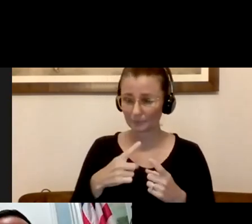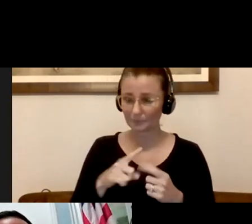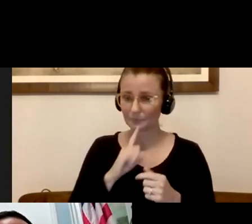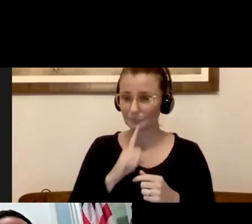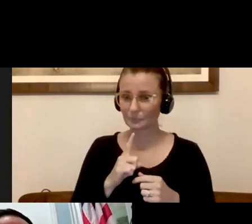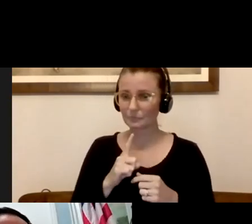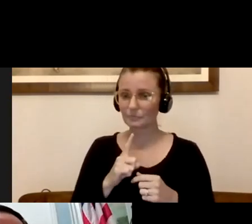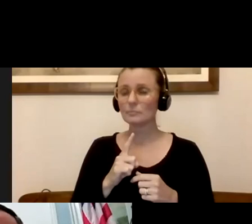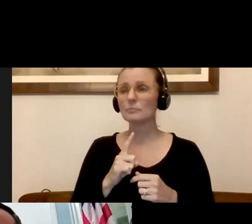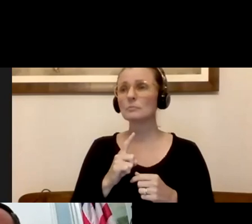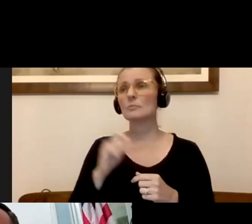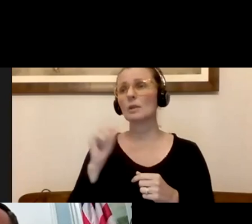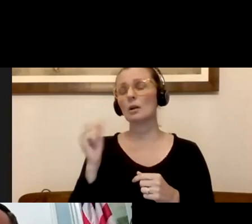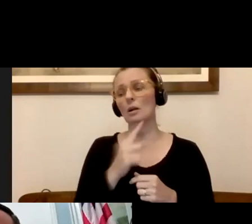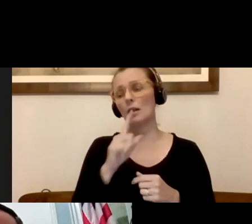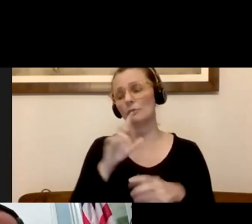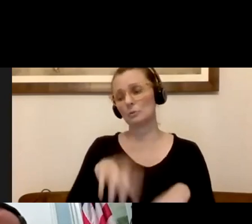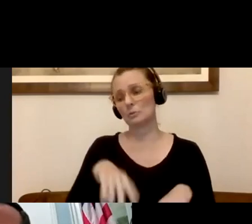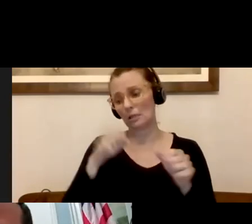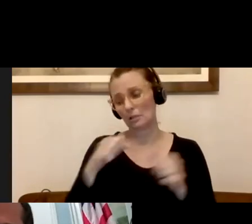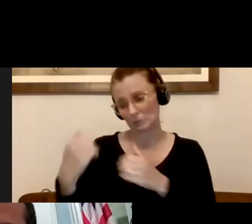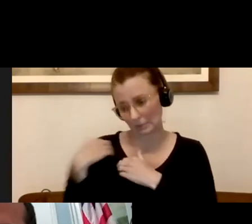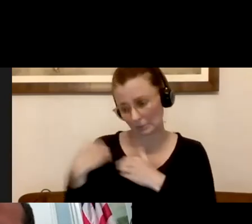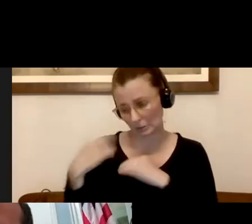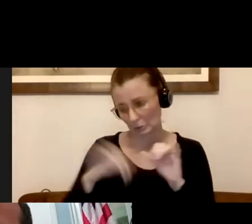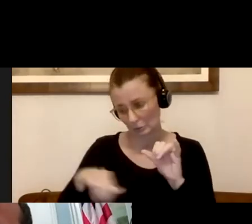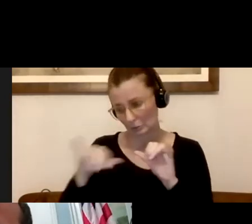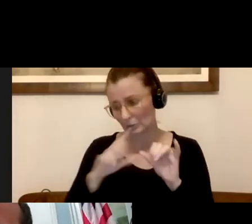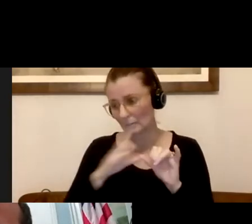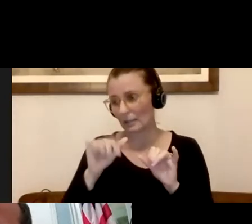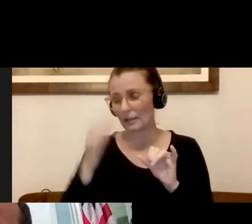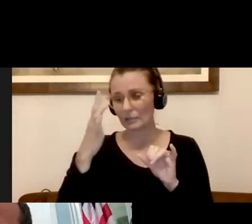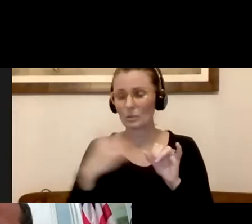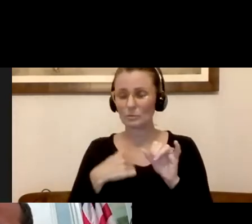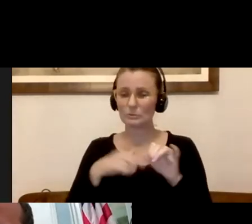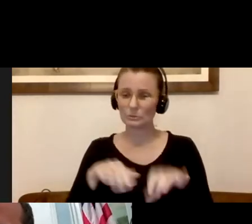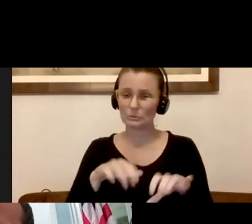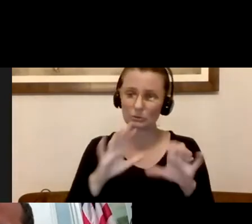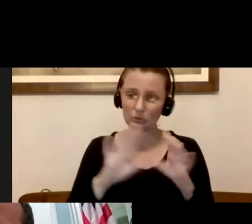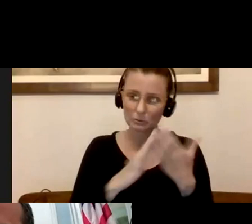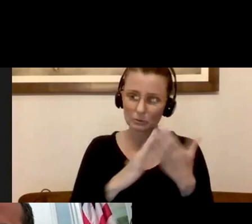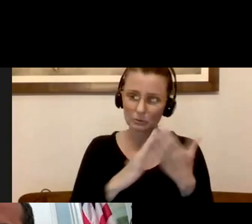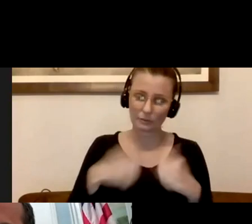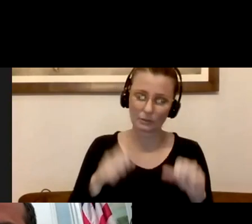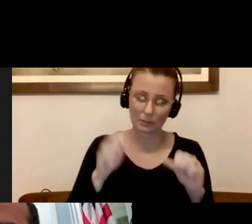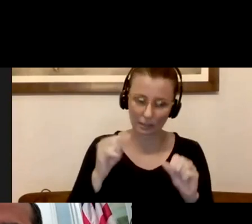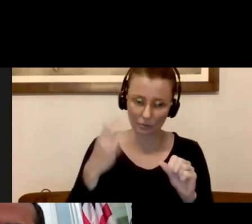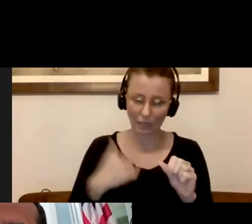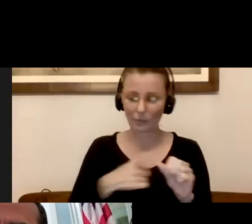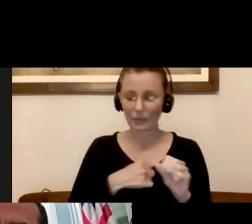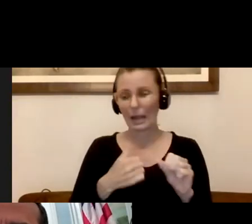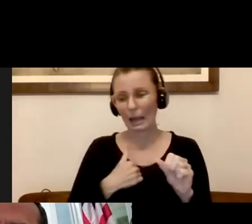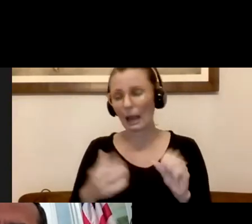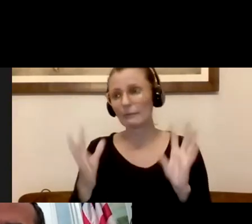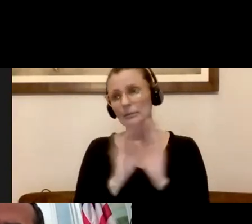we all have to take on some of those responsibilities as well. And that's why we're doing these community efforts. That's why we're doing this community forum. We